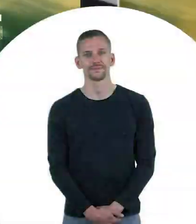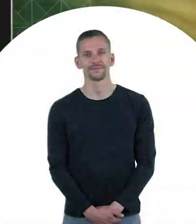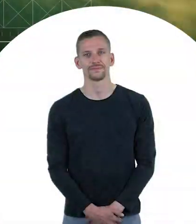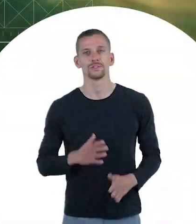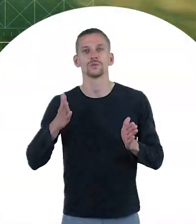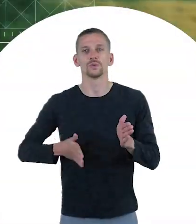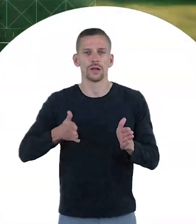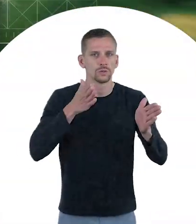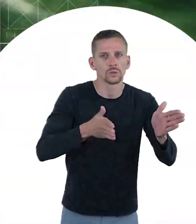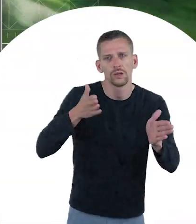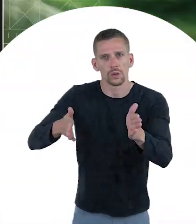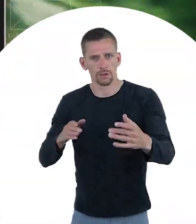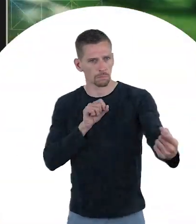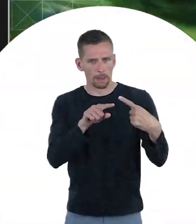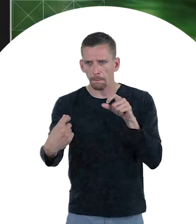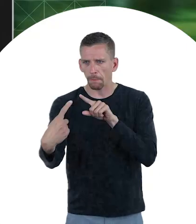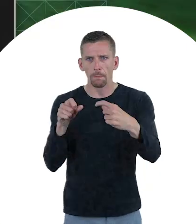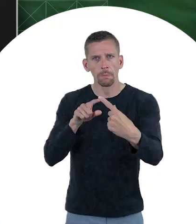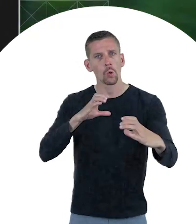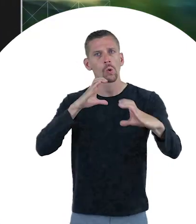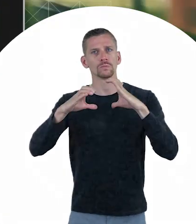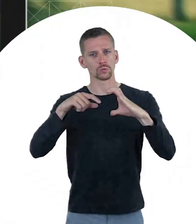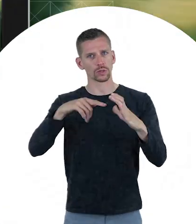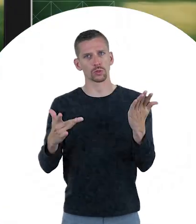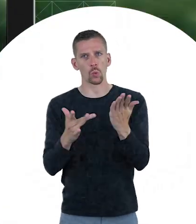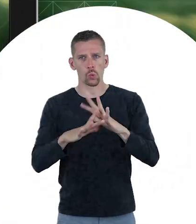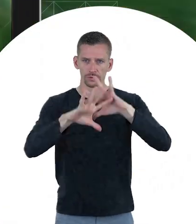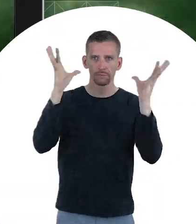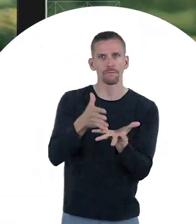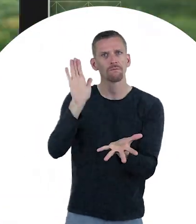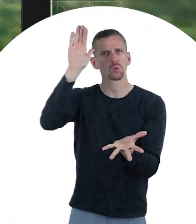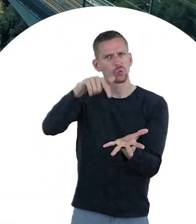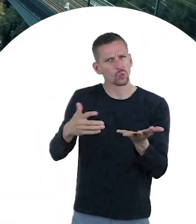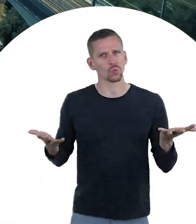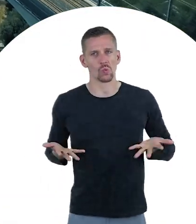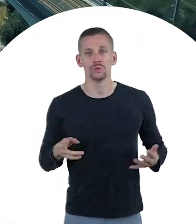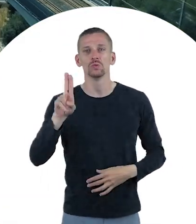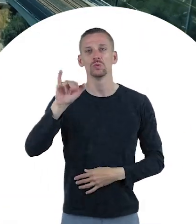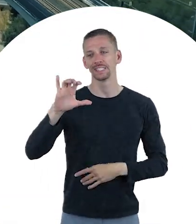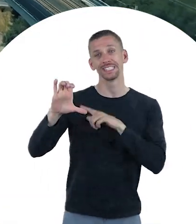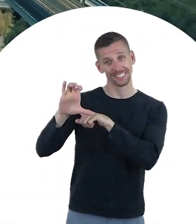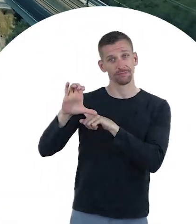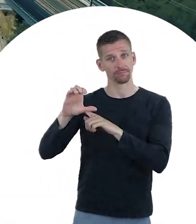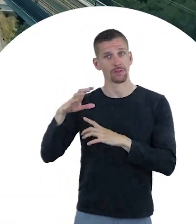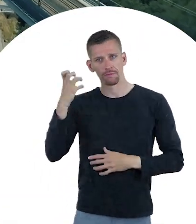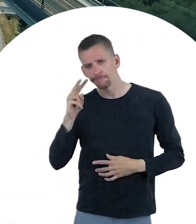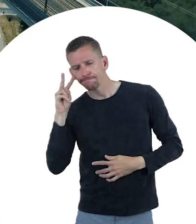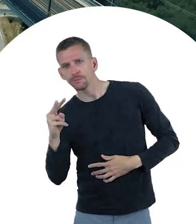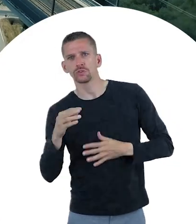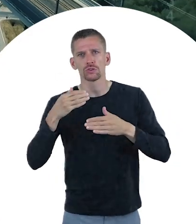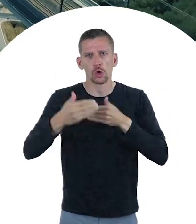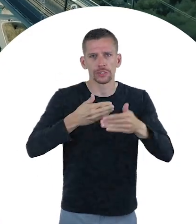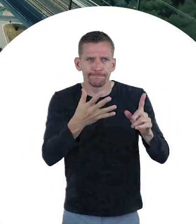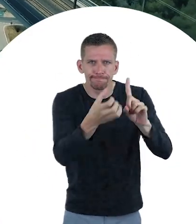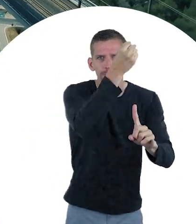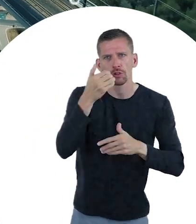What is the Future Railway Mobile Communication System? It's UIC's response to two elements